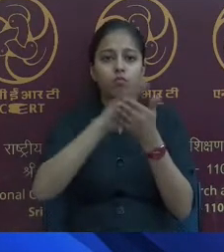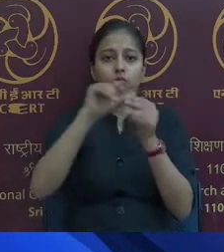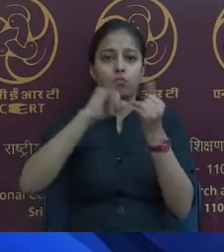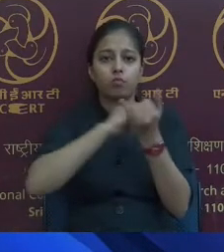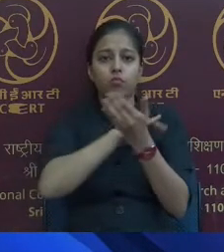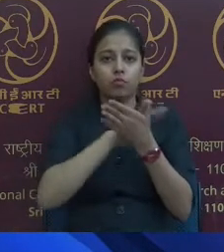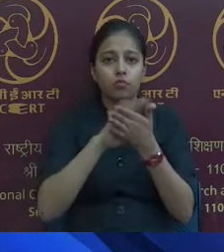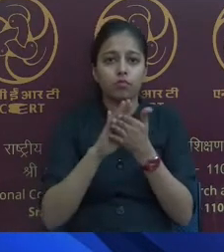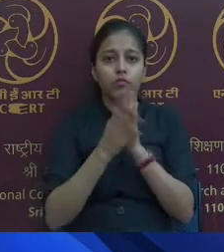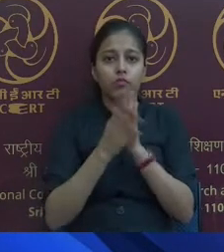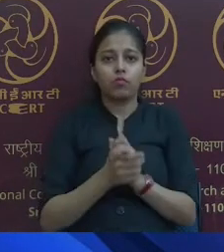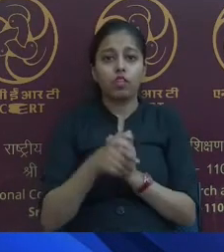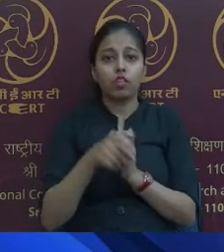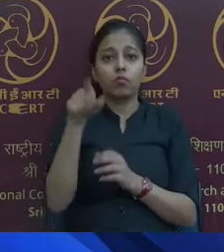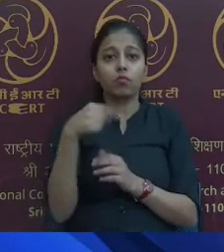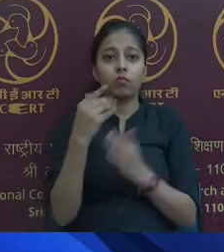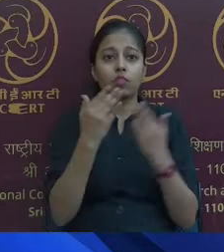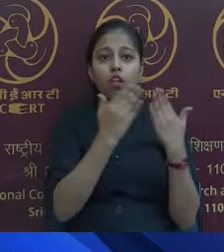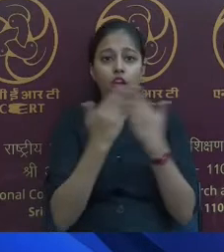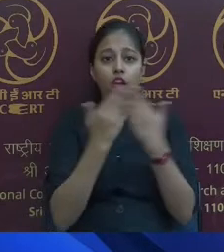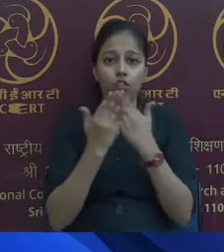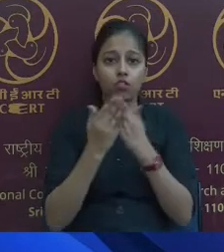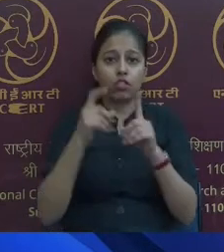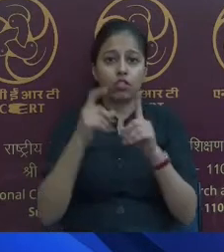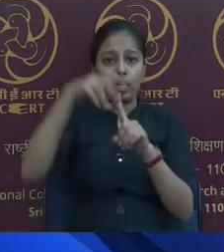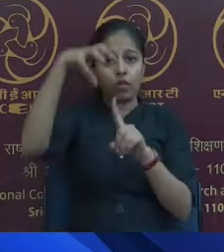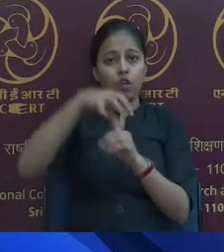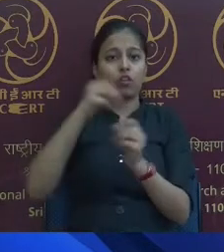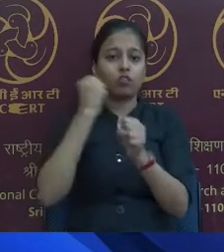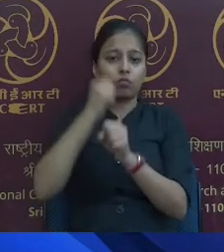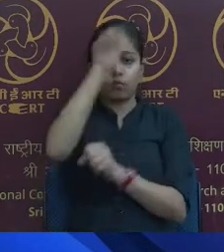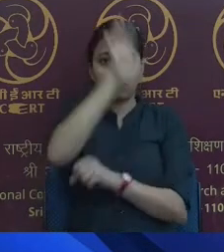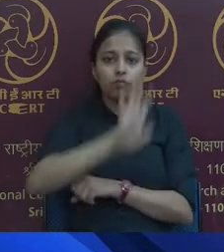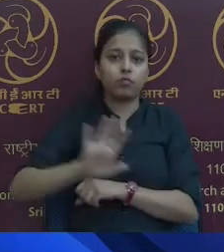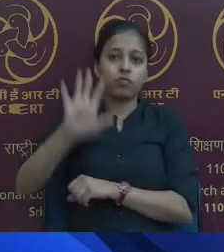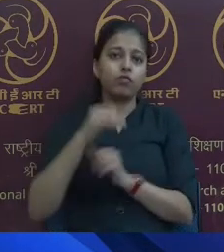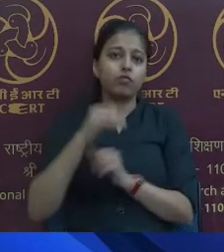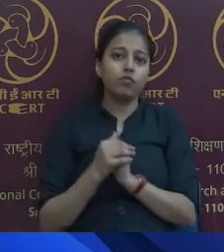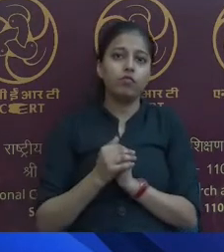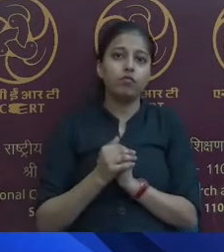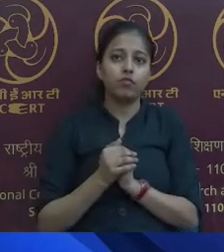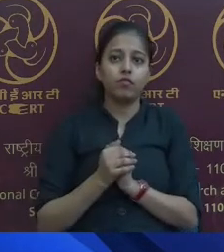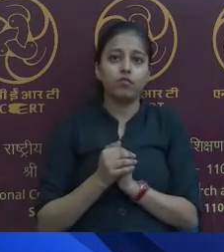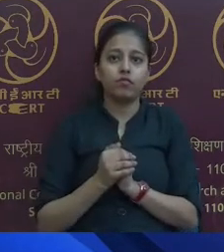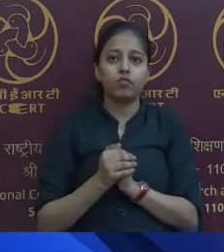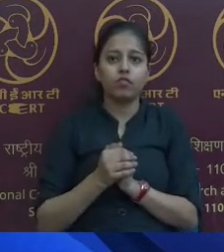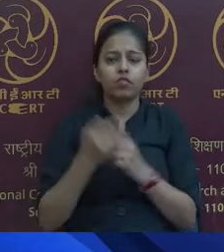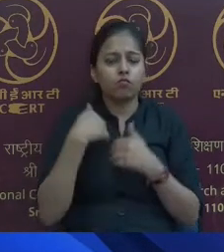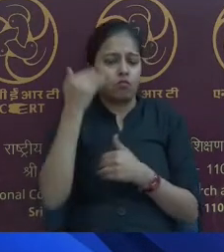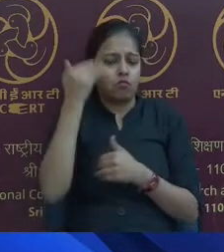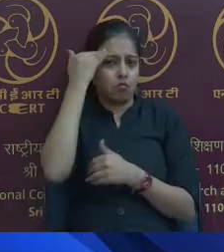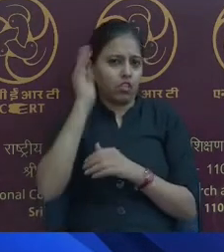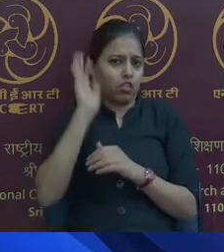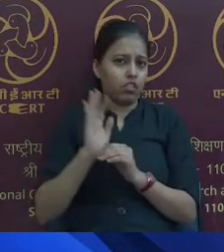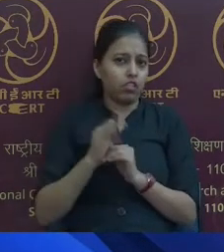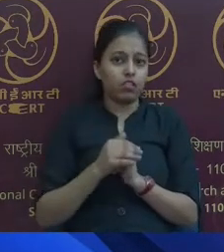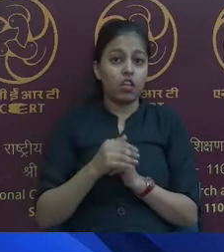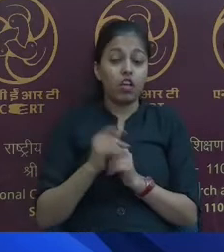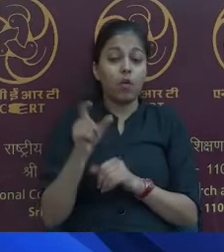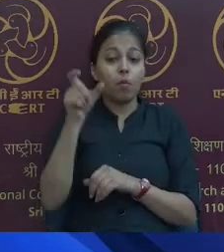Education Minister, Government of India. Sir, we got to know about the personal loss